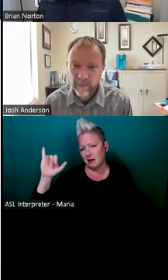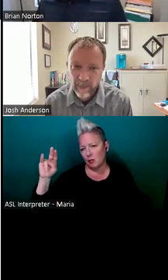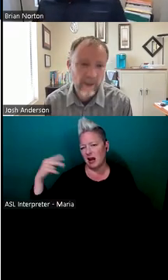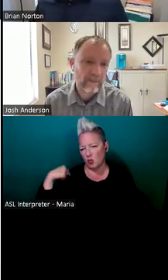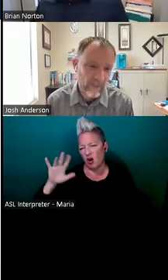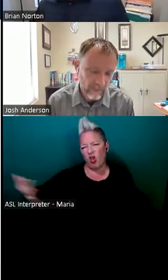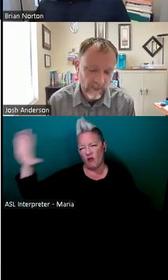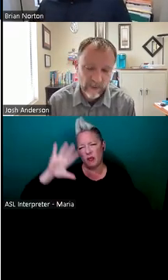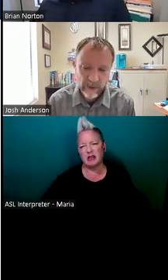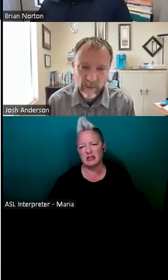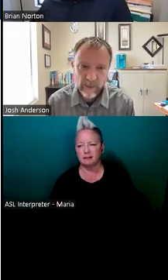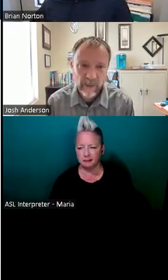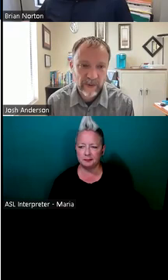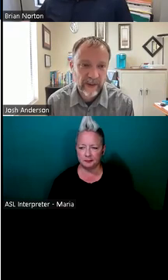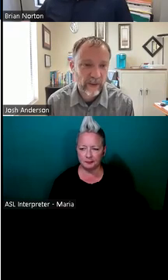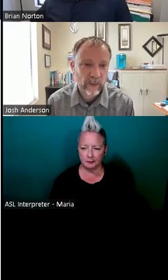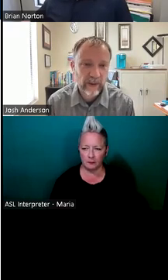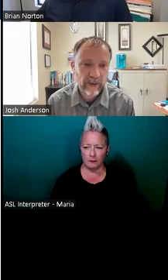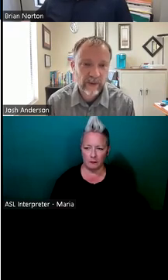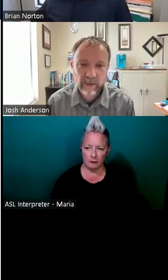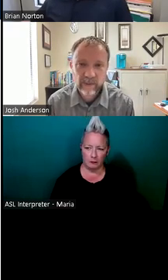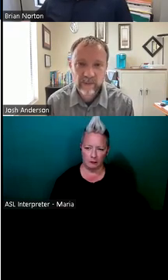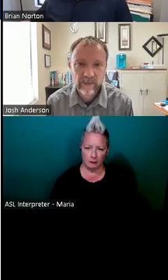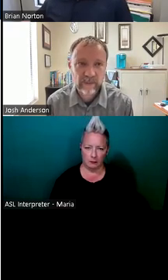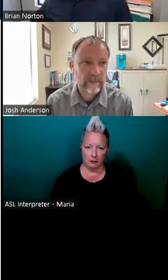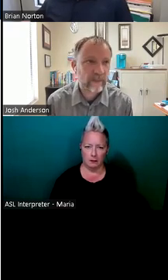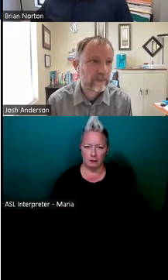it, but yeah. Yep. Yep. It should show up pretty much any of those places.